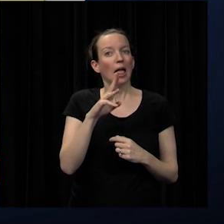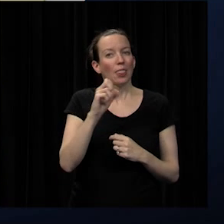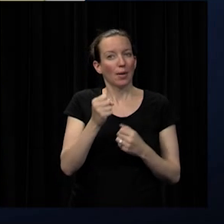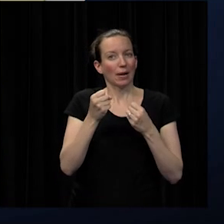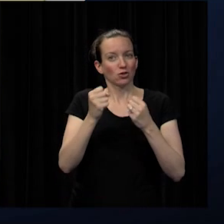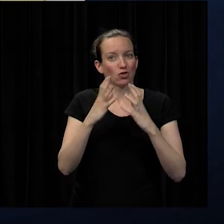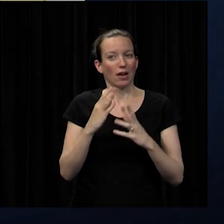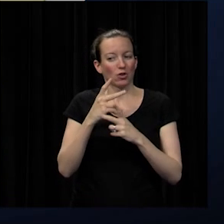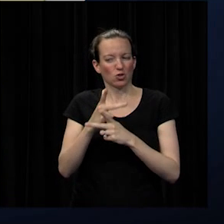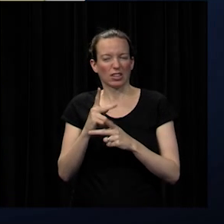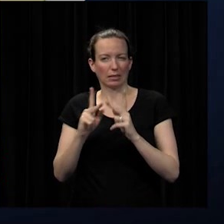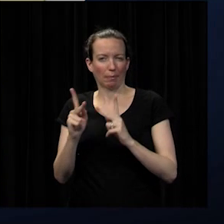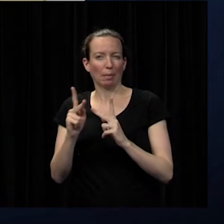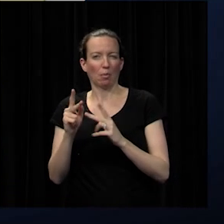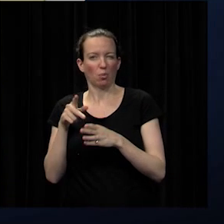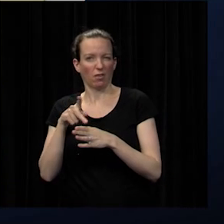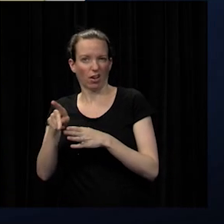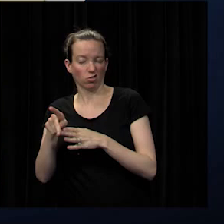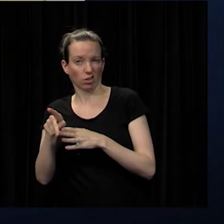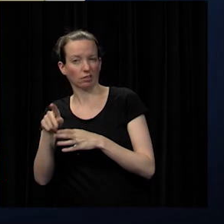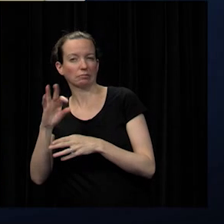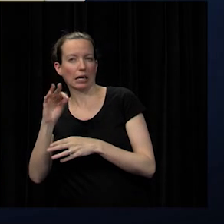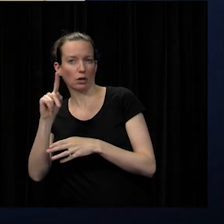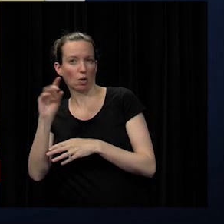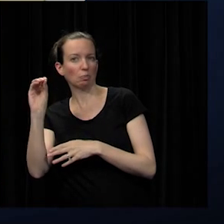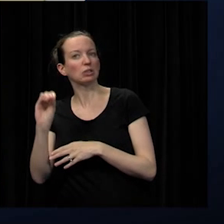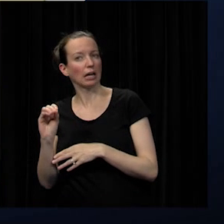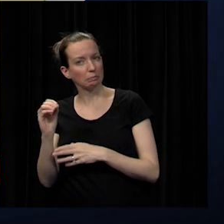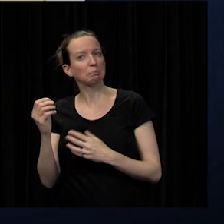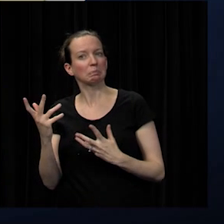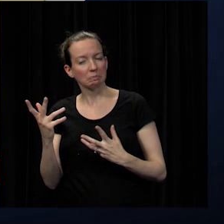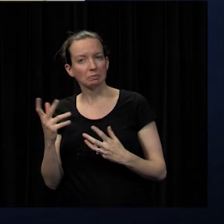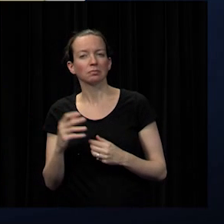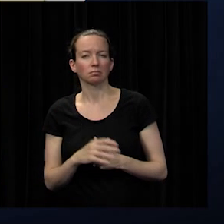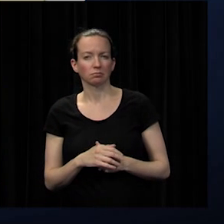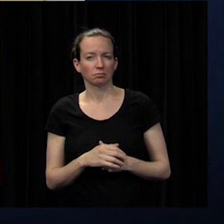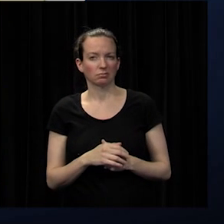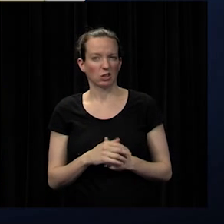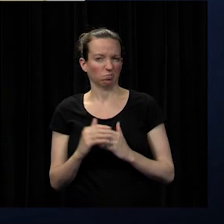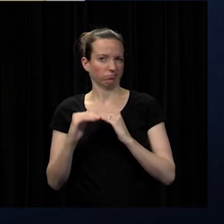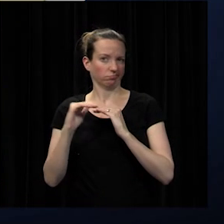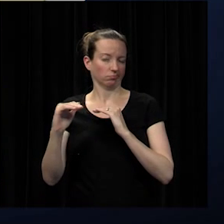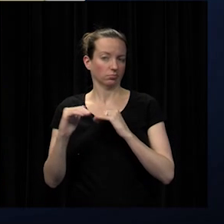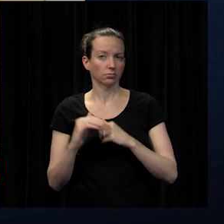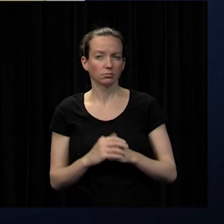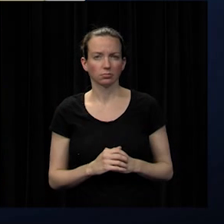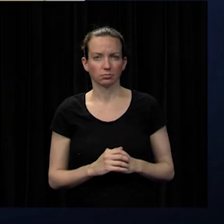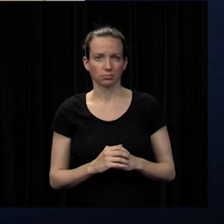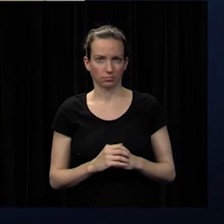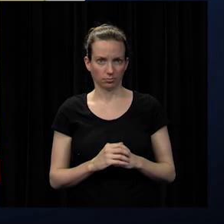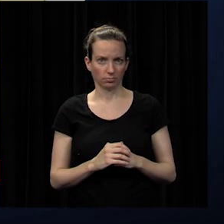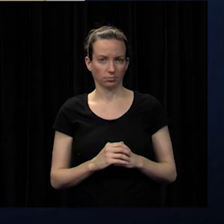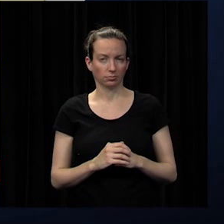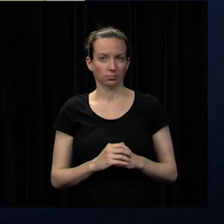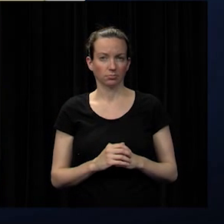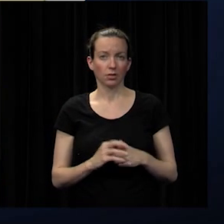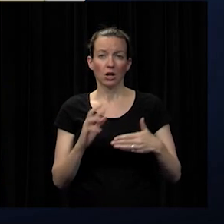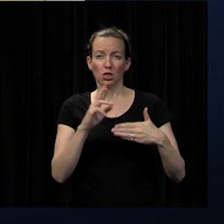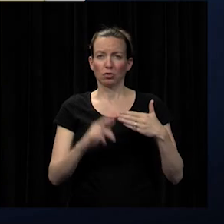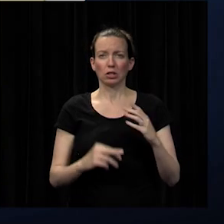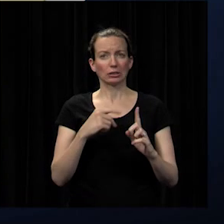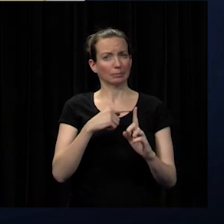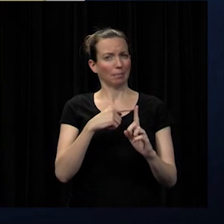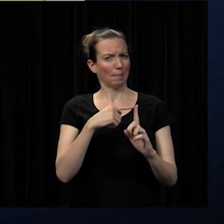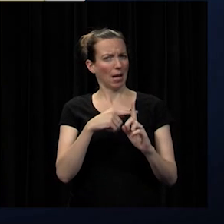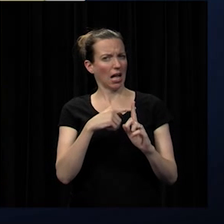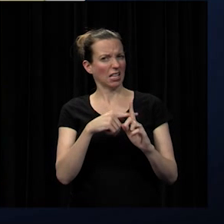a professional manner but again that was 91 so is virtually unchanged and very positive results and i think that's also